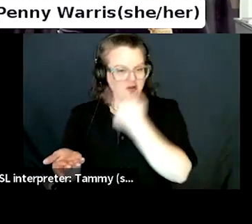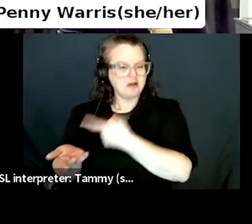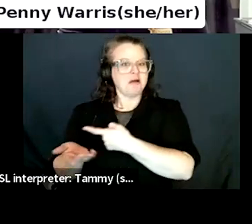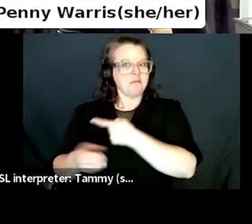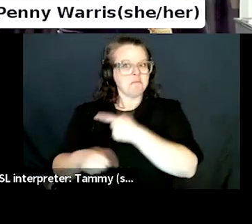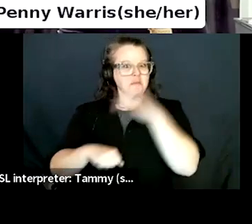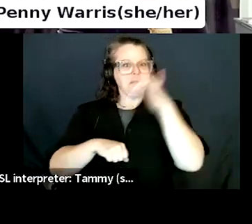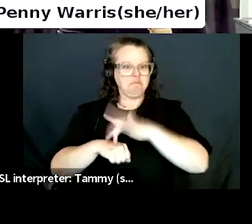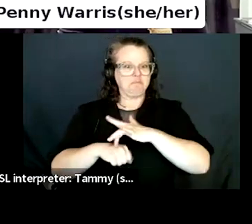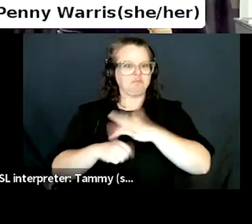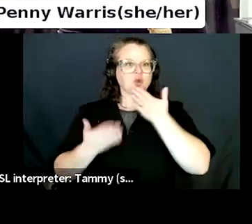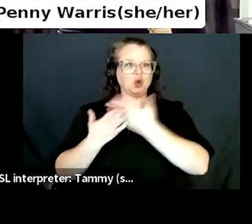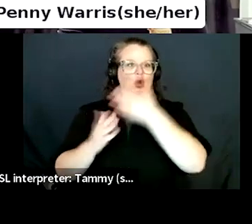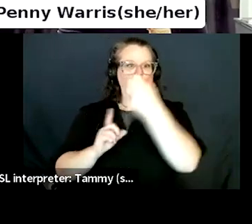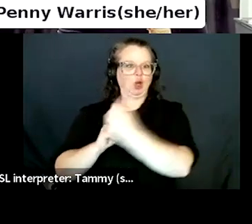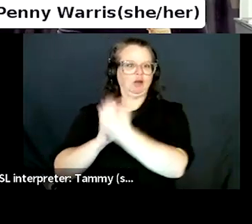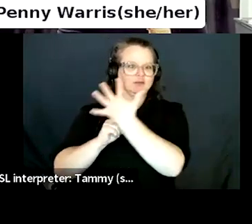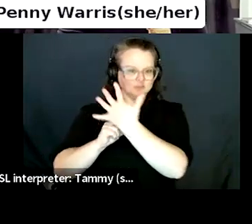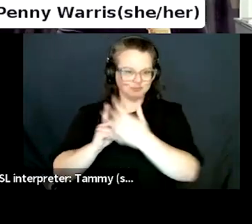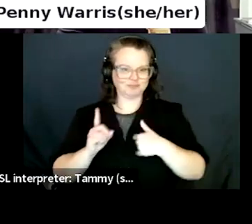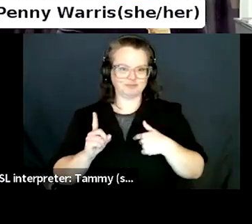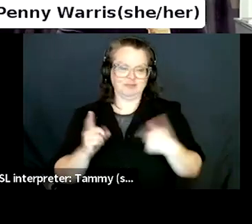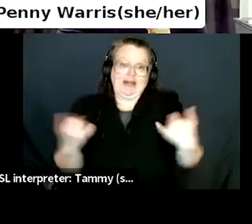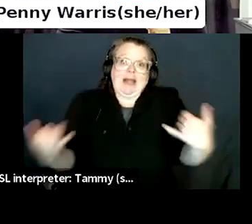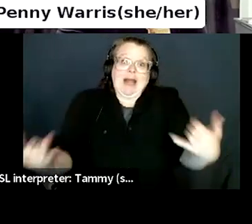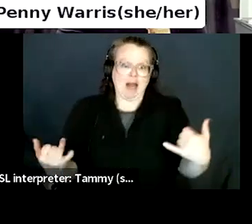encourage them in a direction like that.